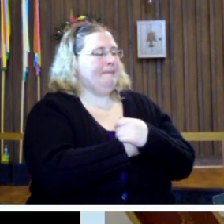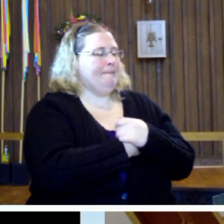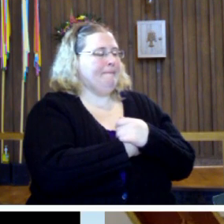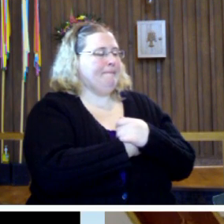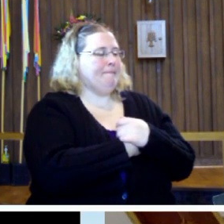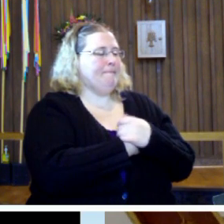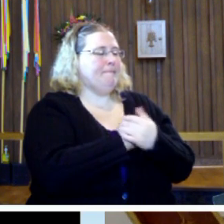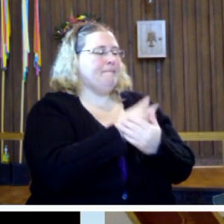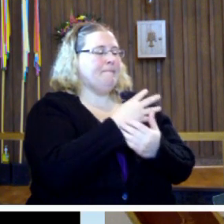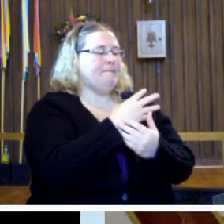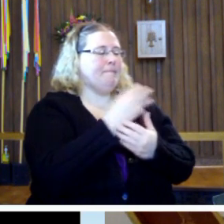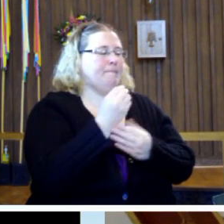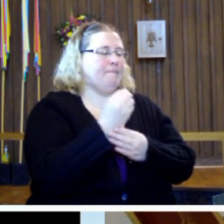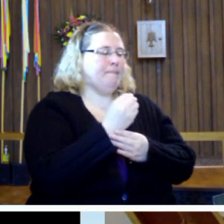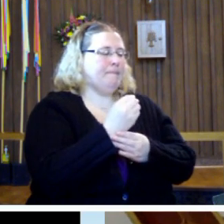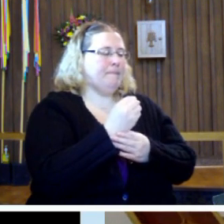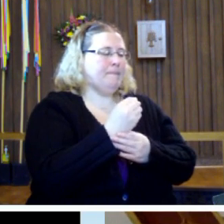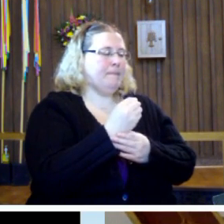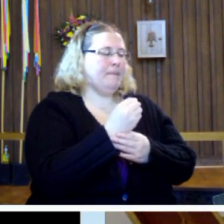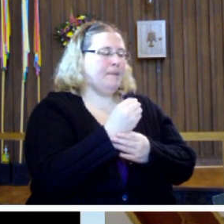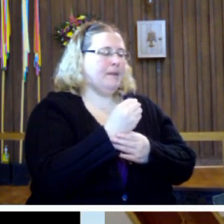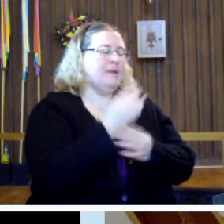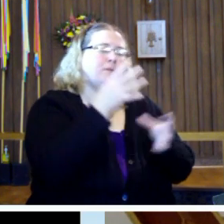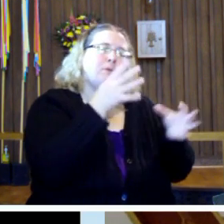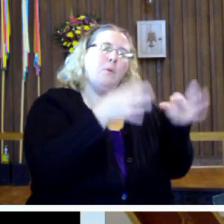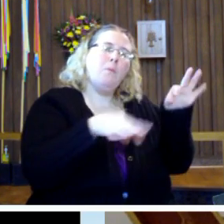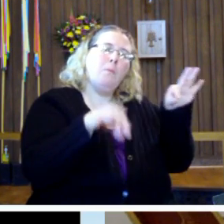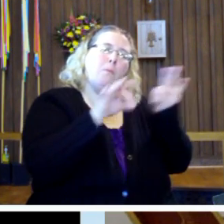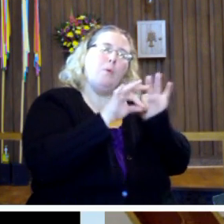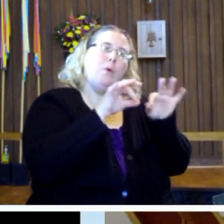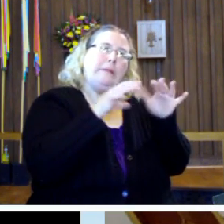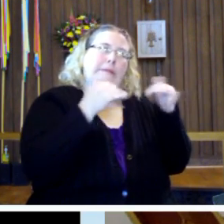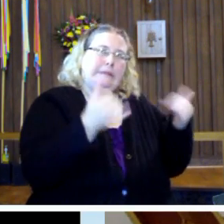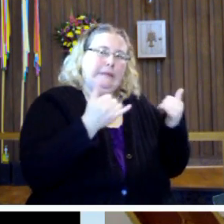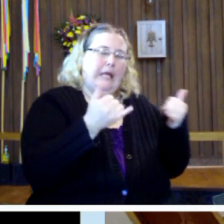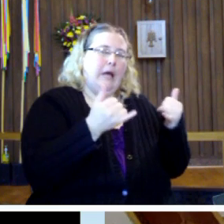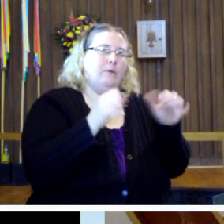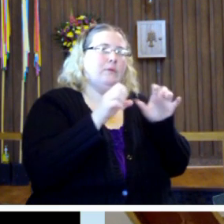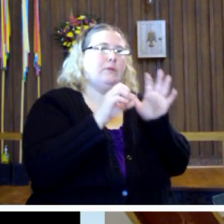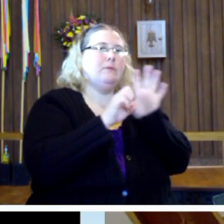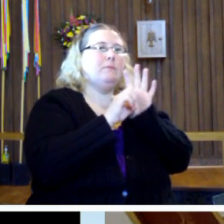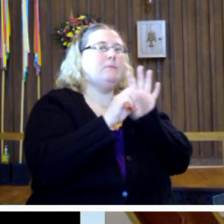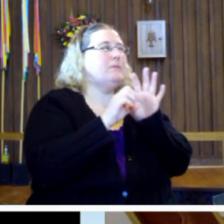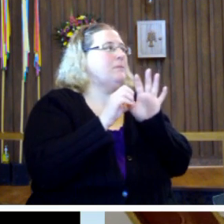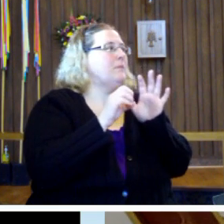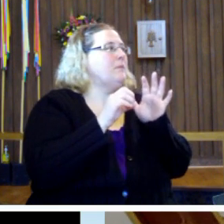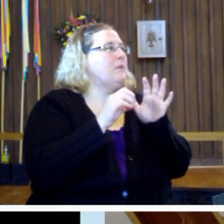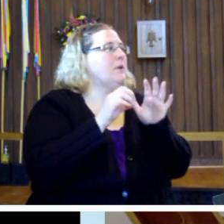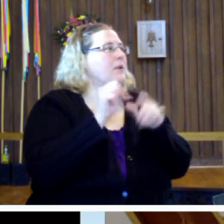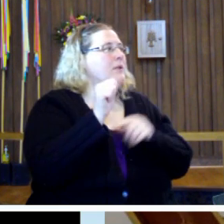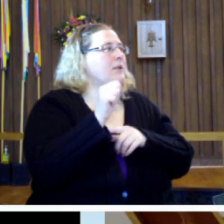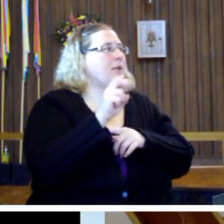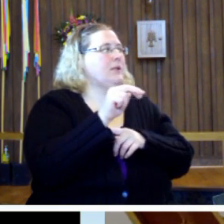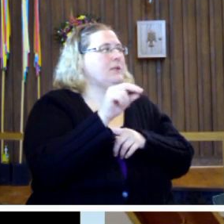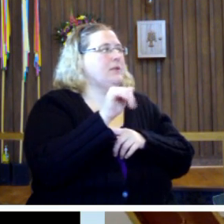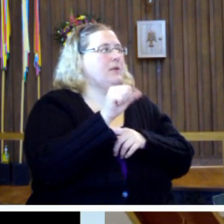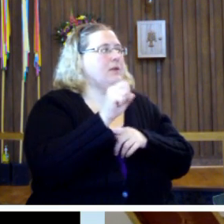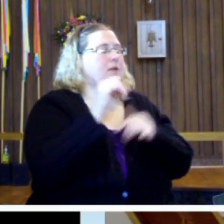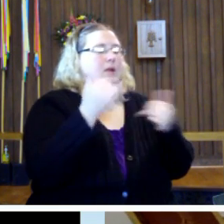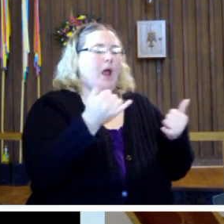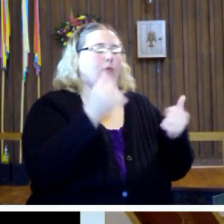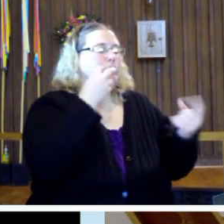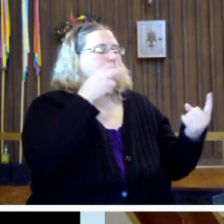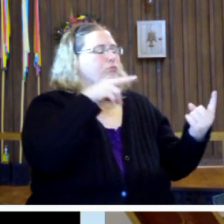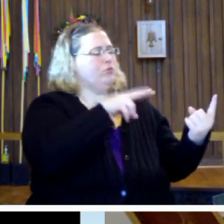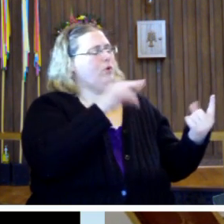And so it's important, particularly in this season of the church year, to take time to reflect on that. To